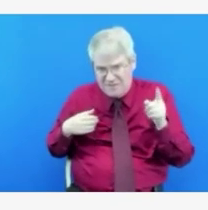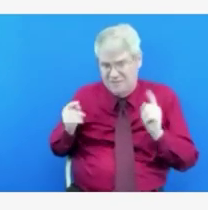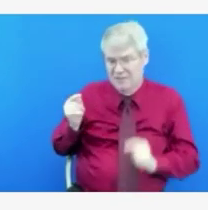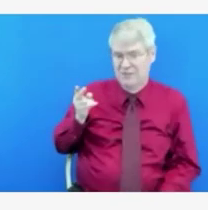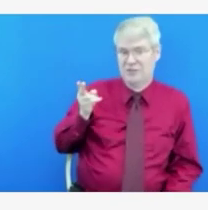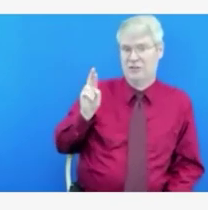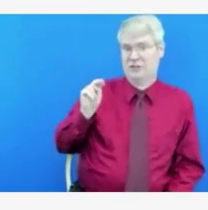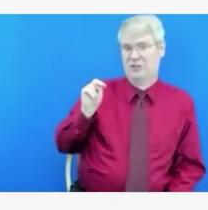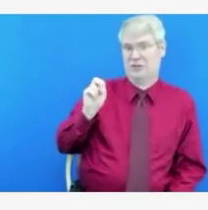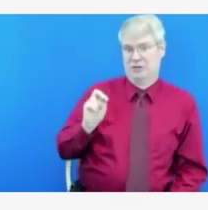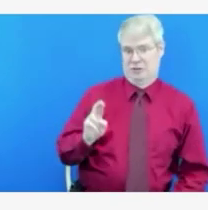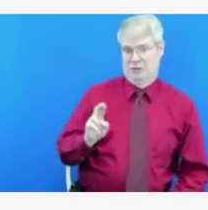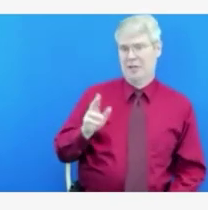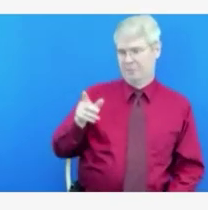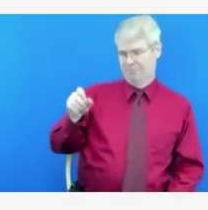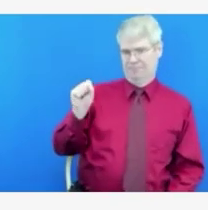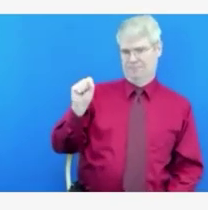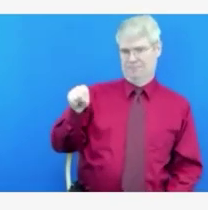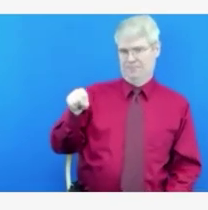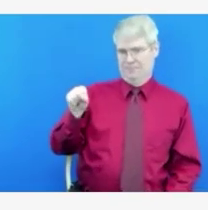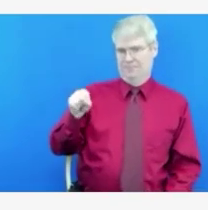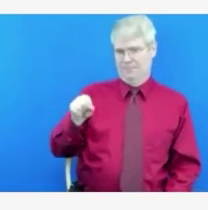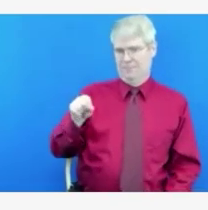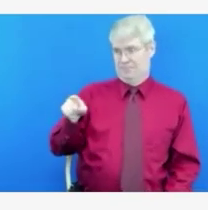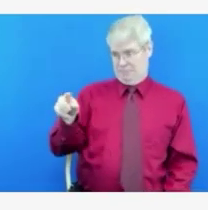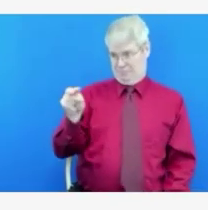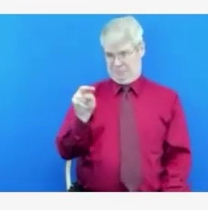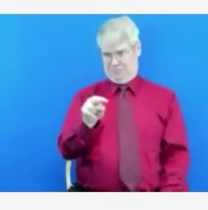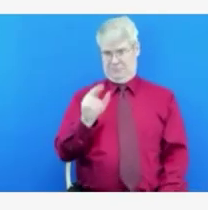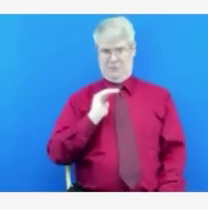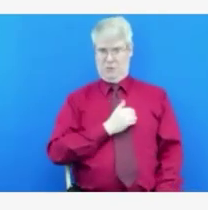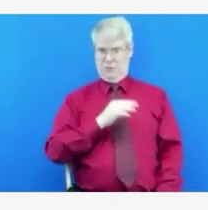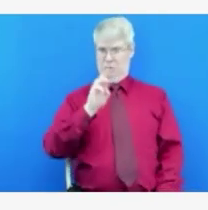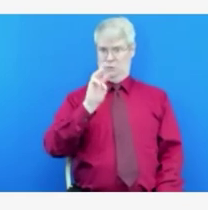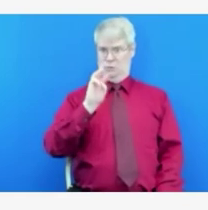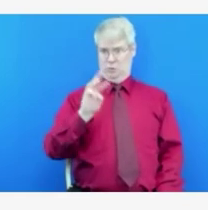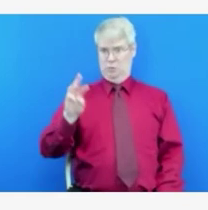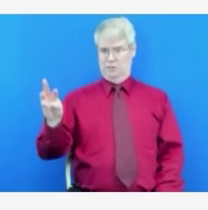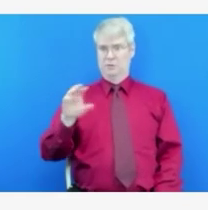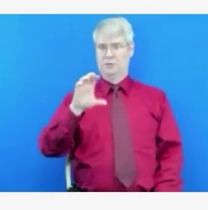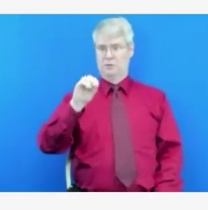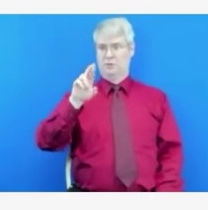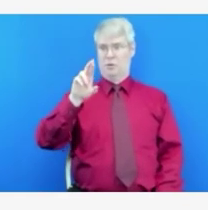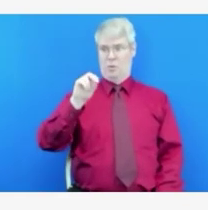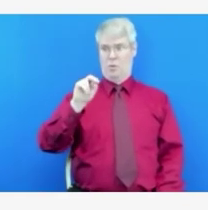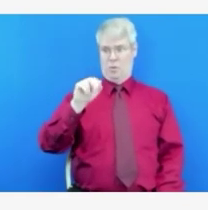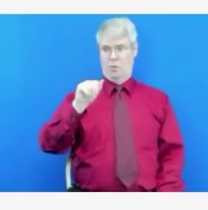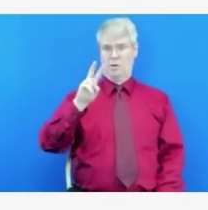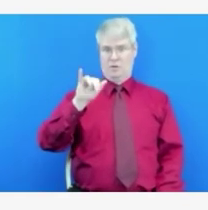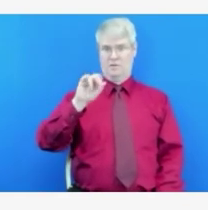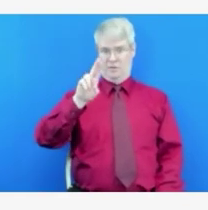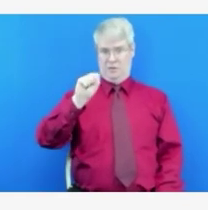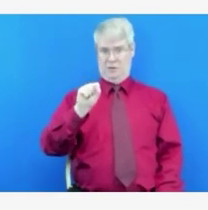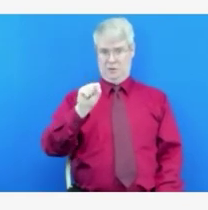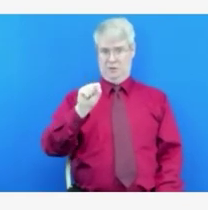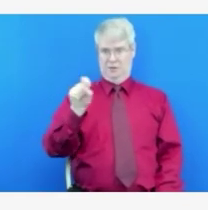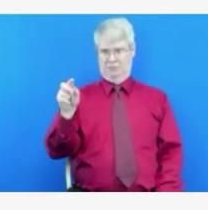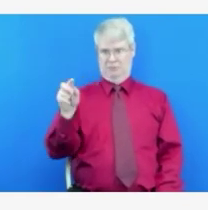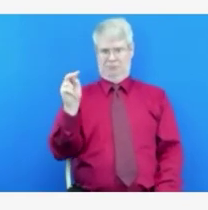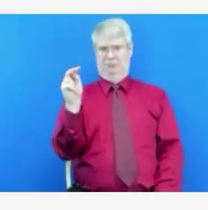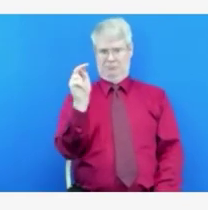-19 dashboard, which is the number of patients with suspected or confirmed